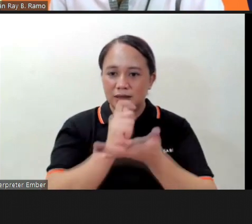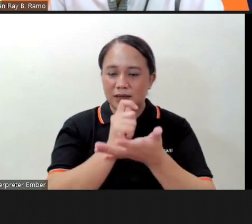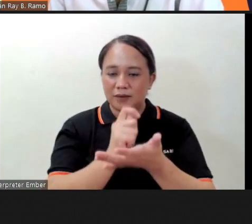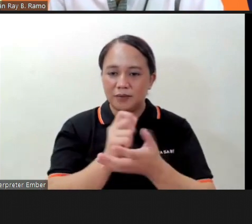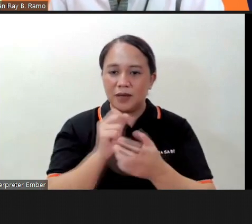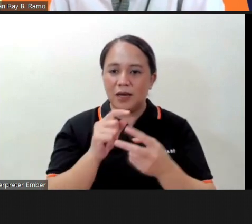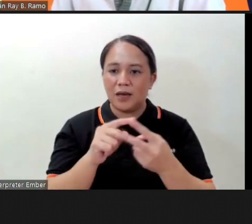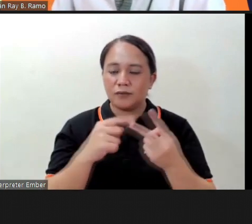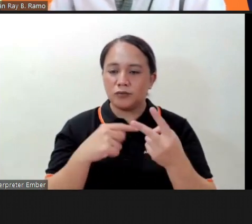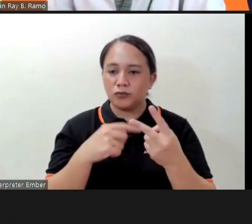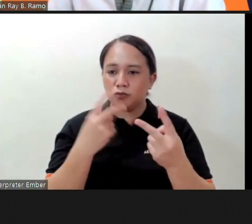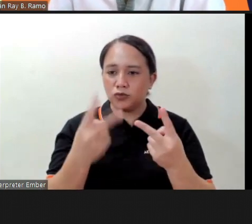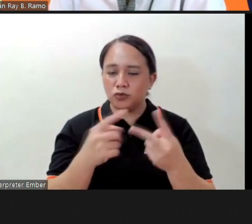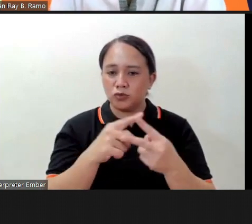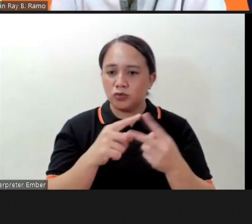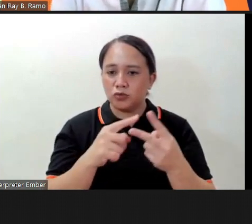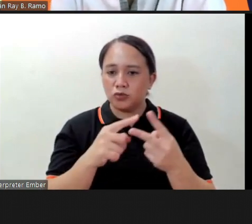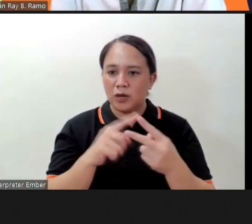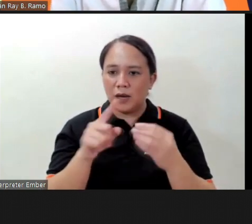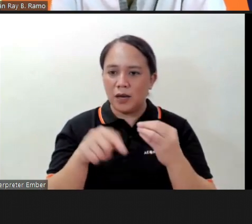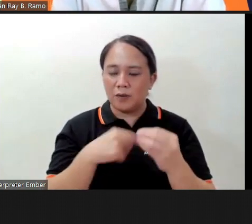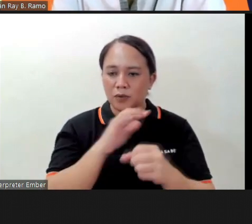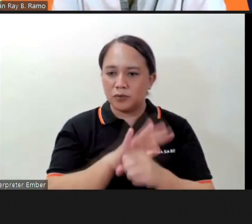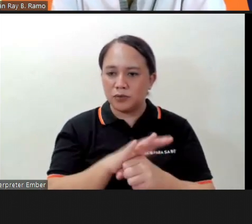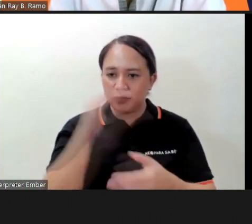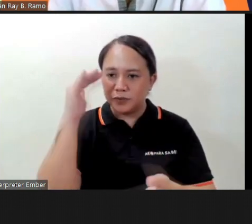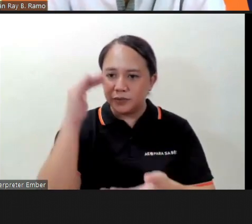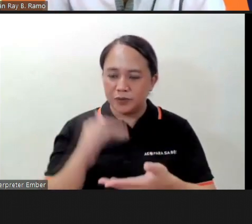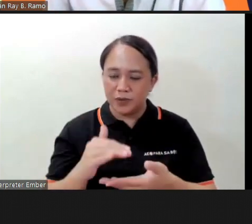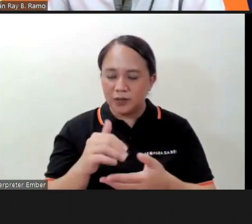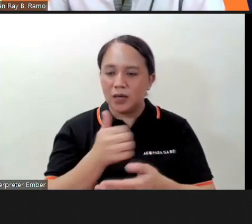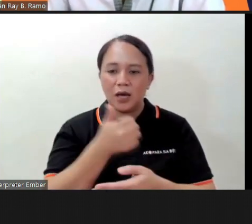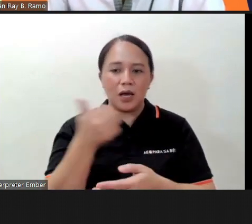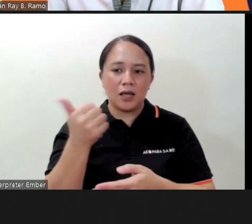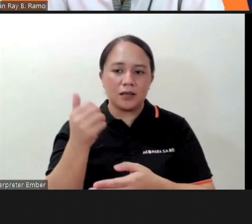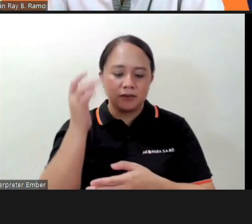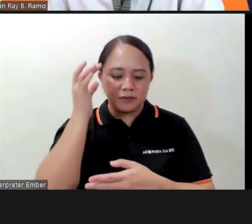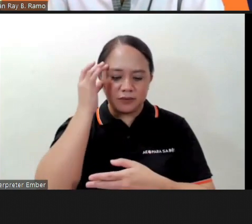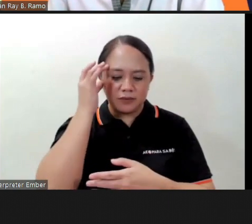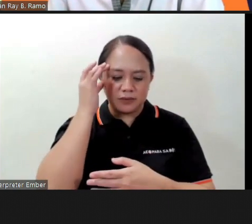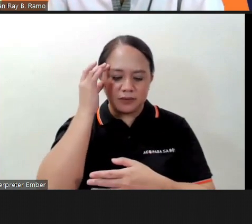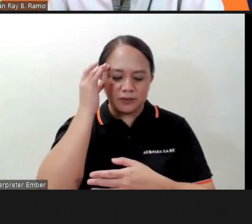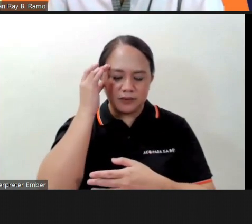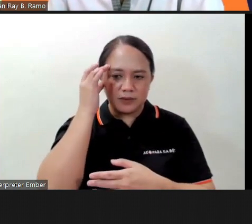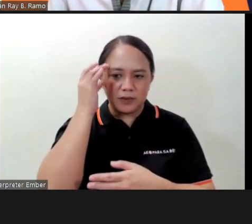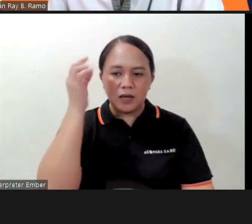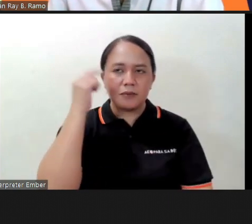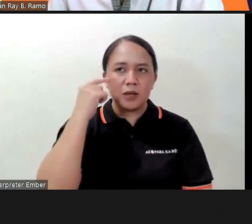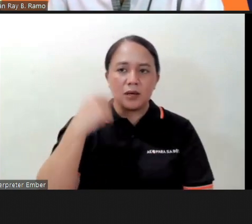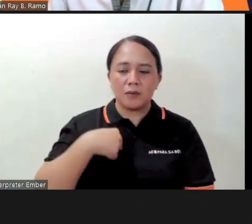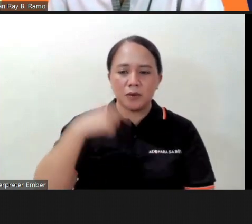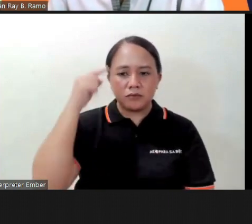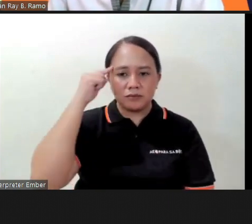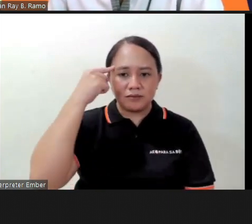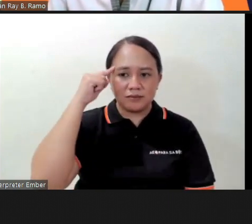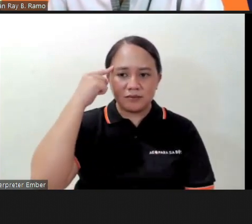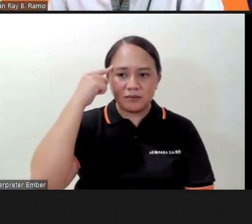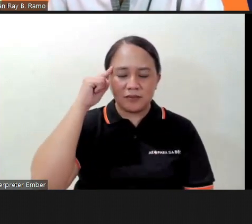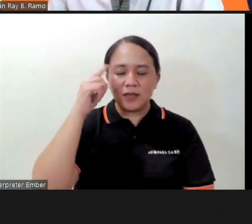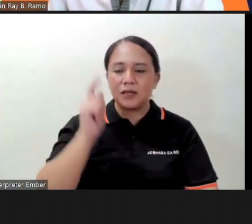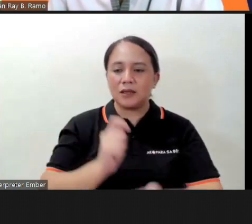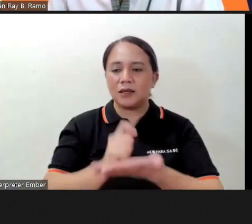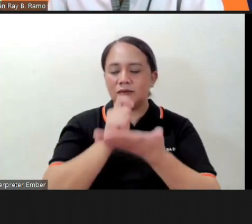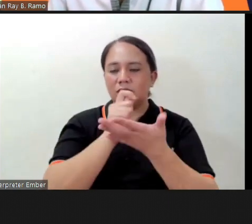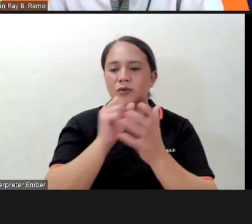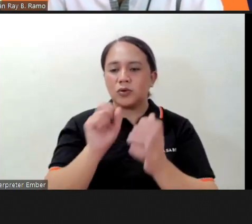two the other one is about stress reduction the other one mindfulness cognitive it's a therapy that